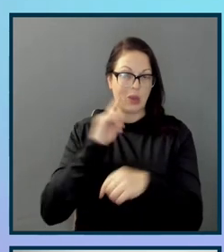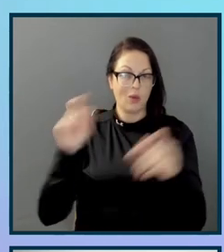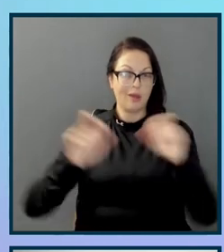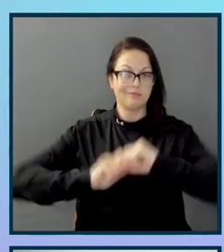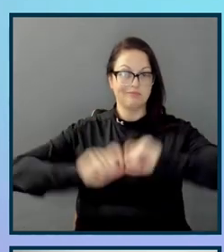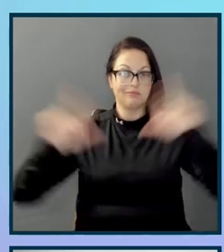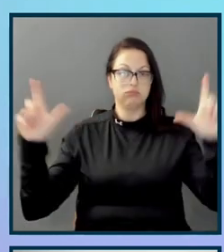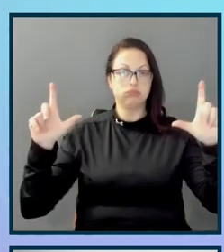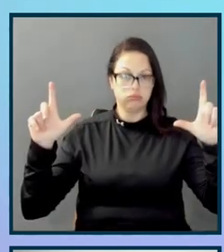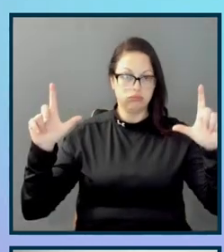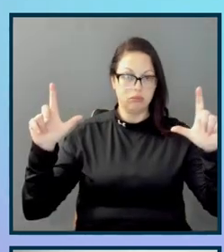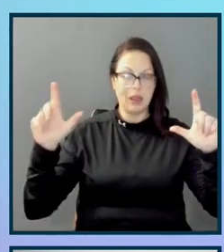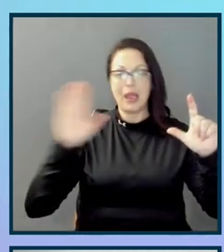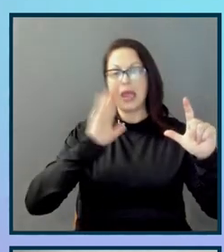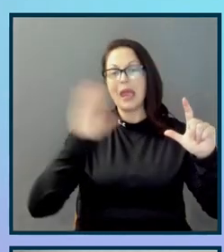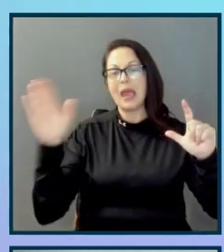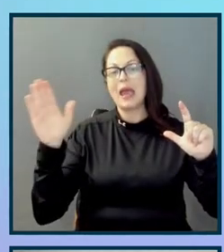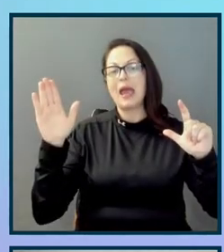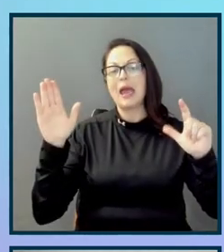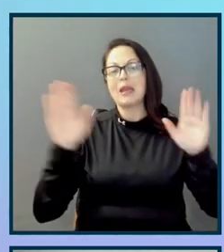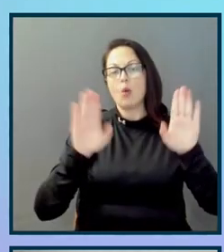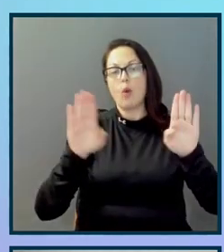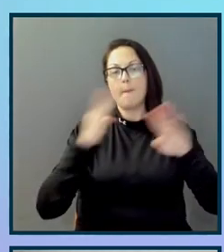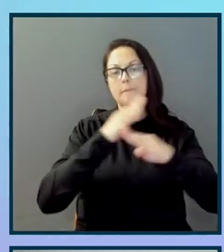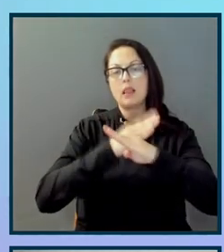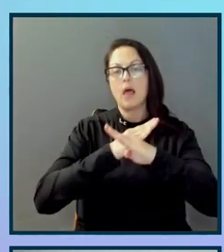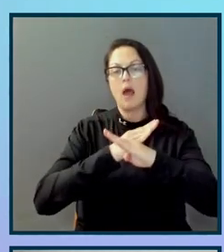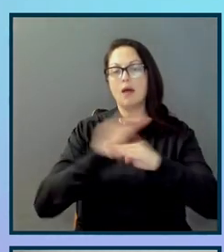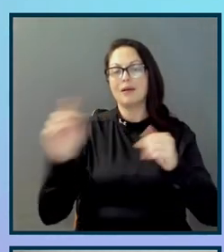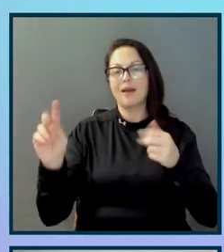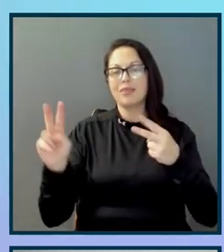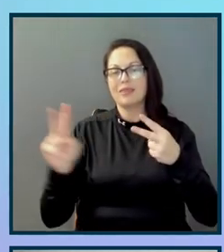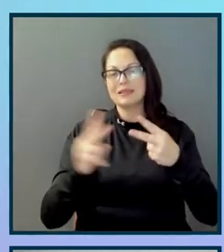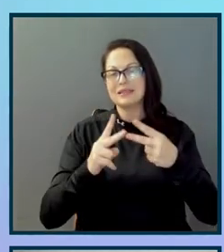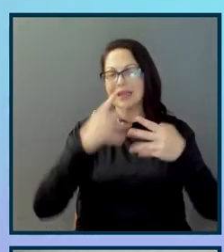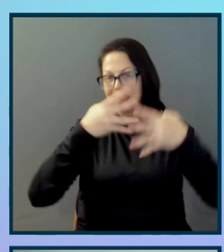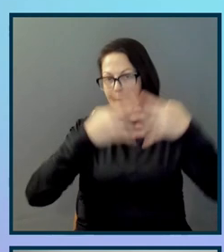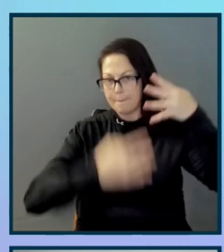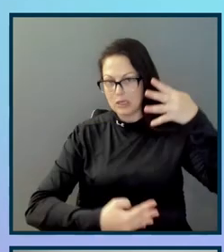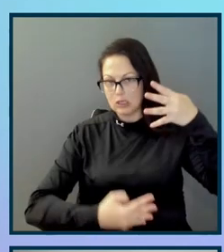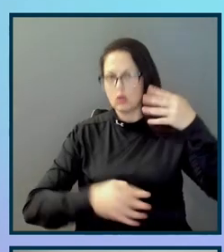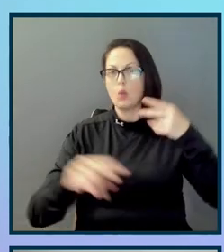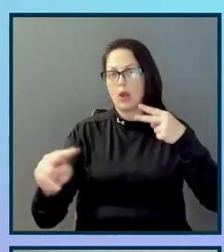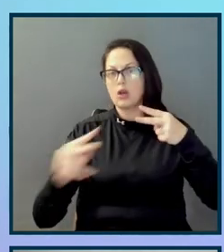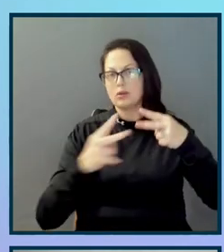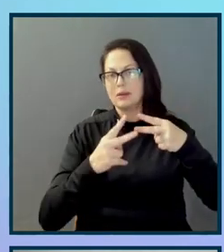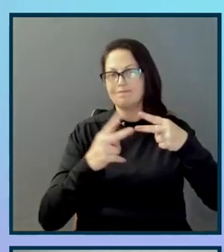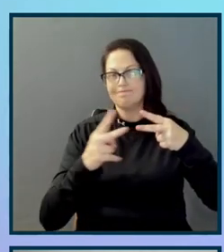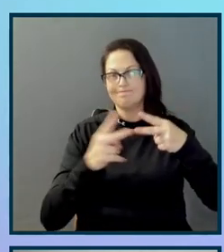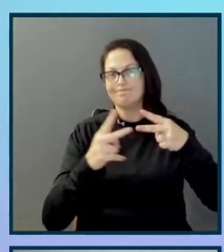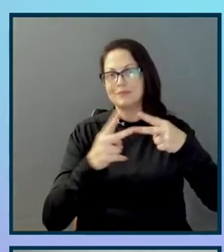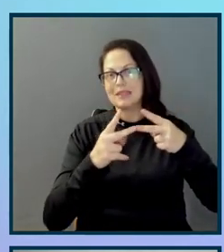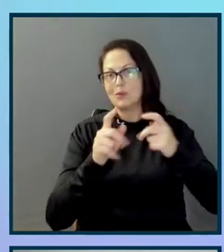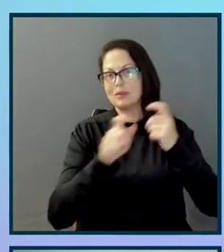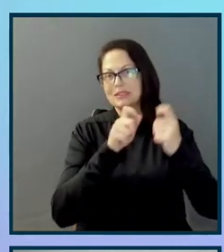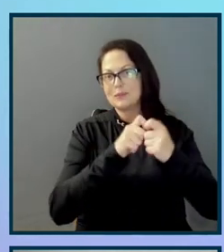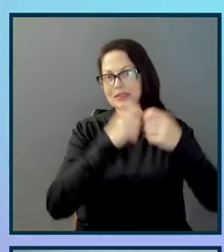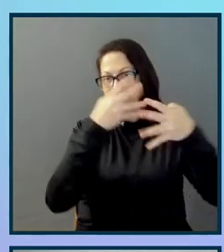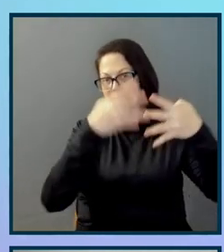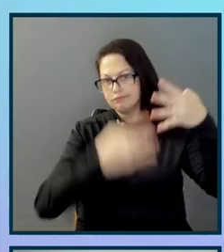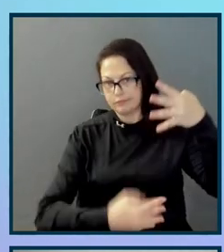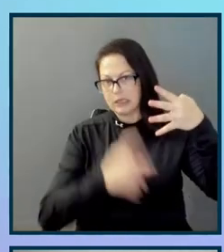completely hides that secondary menu where all of our clients specific menu options lived. So